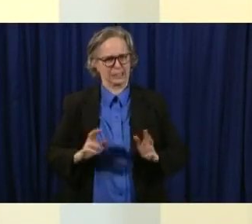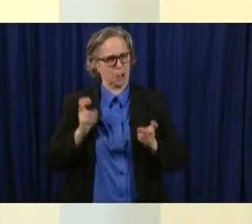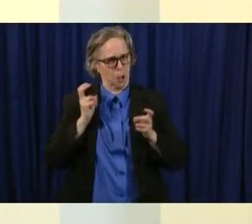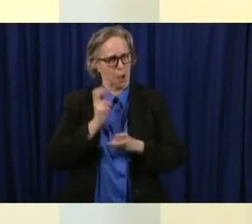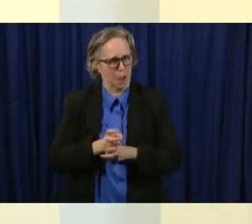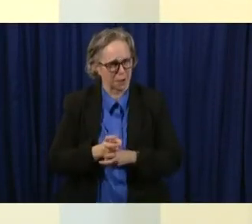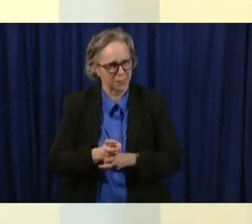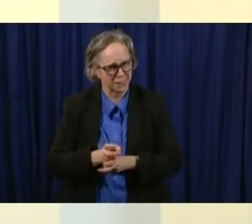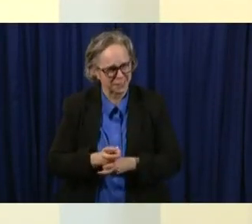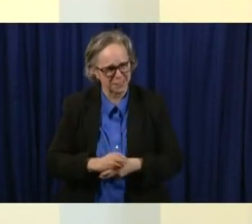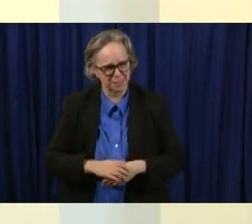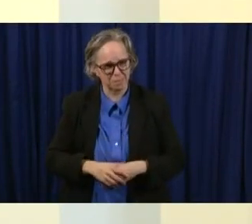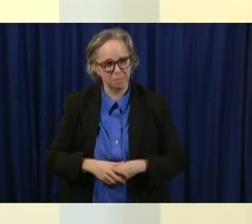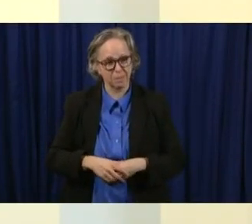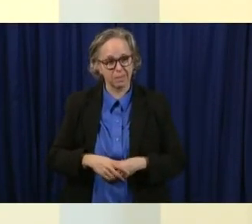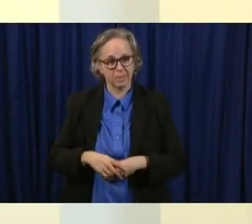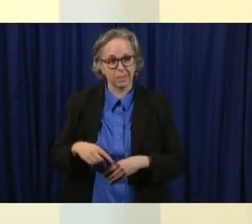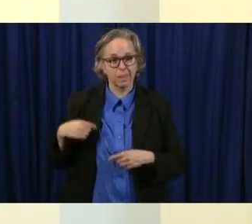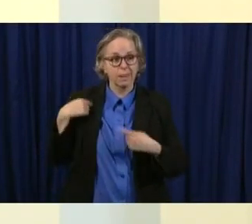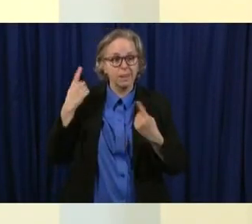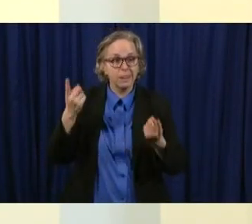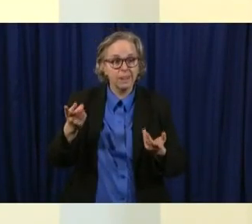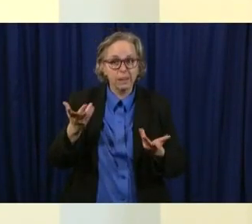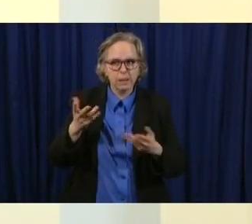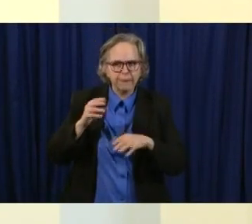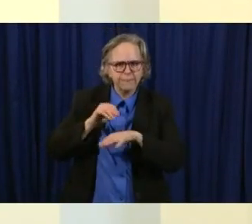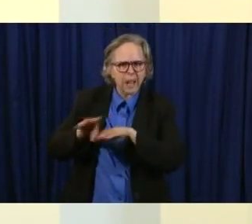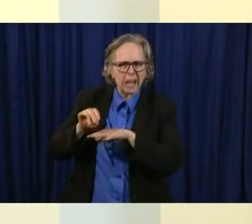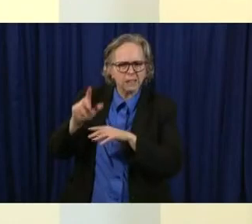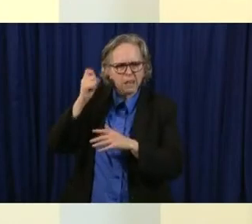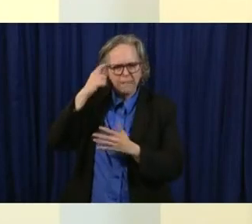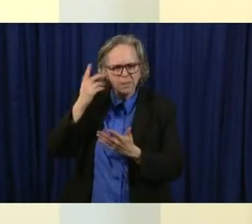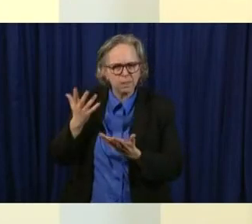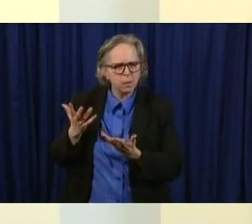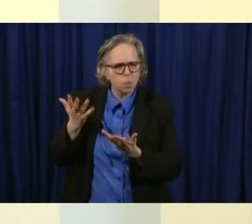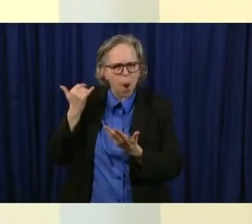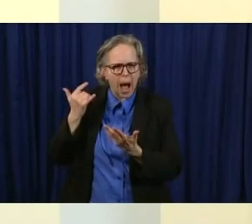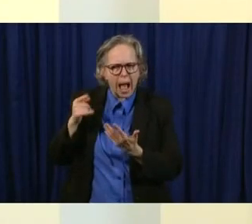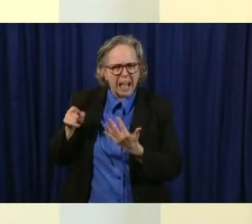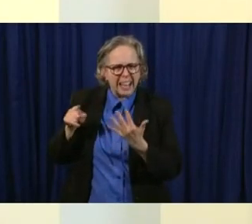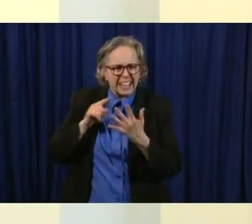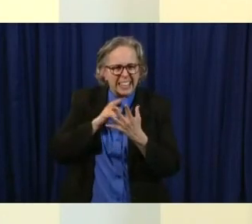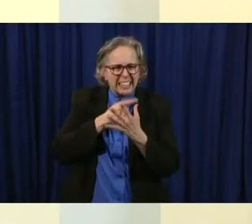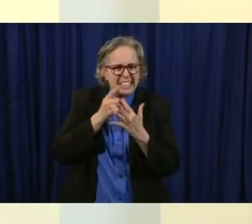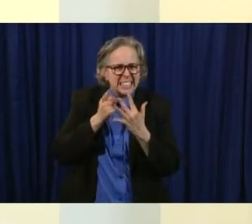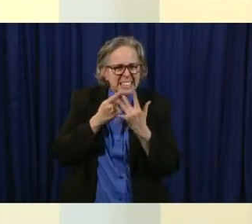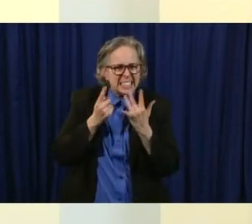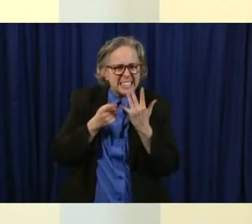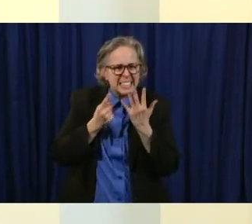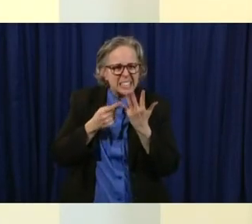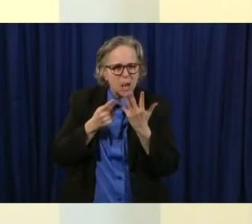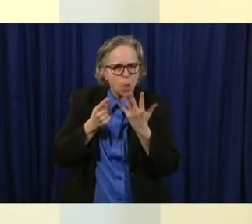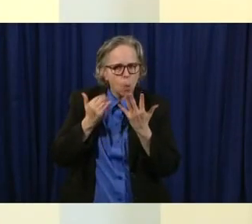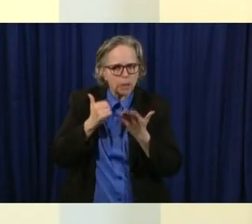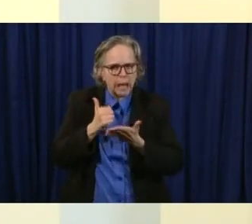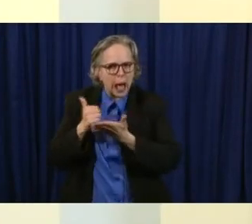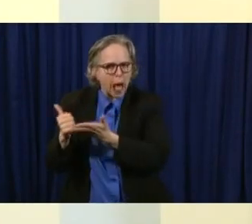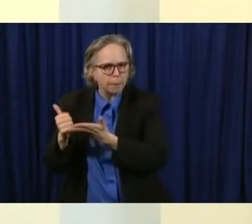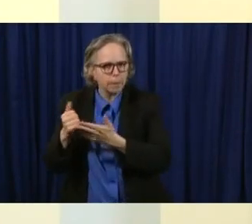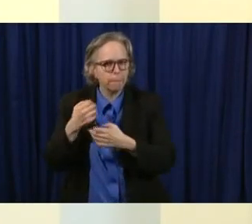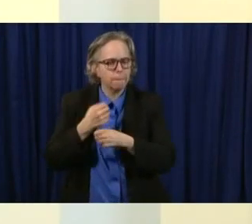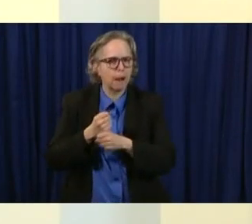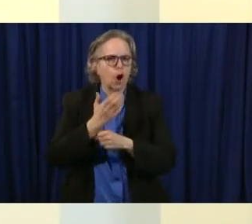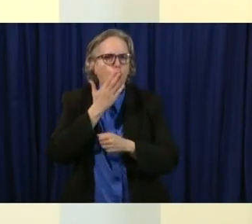to weigh all of these things which he is and i i can't tell you enough when you're an ordinary